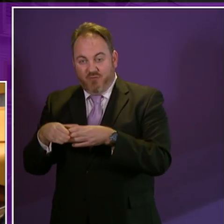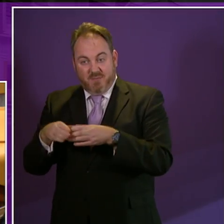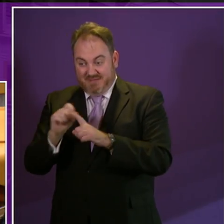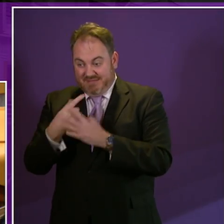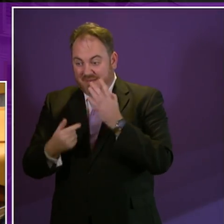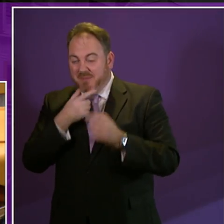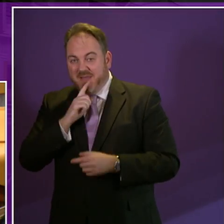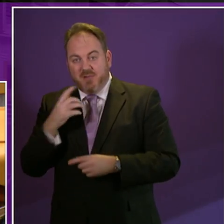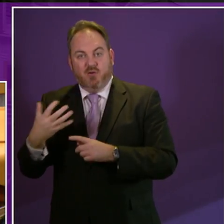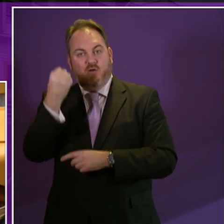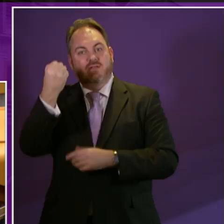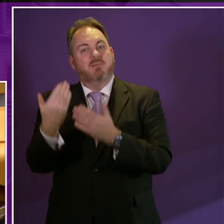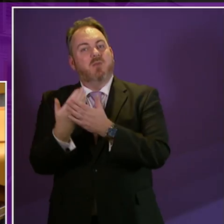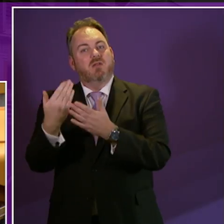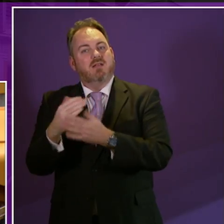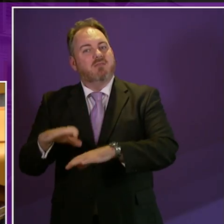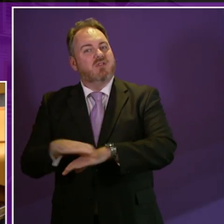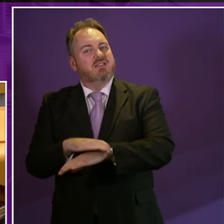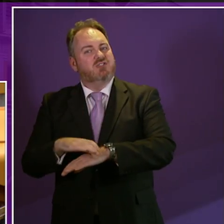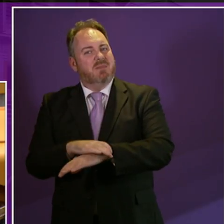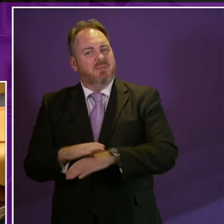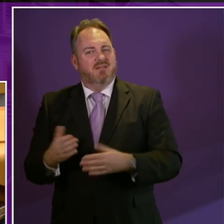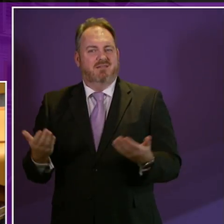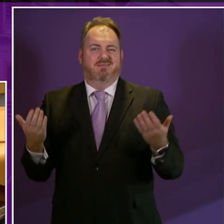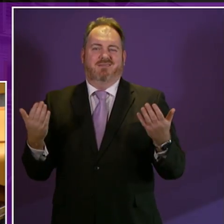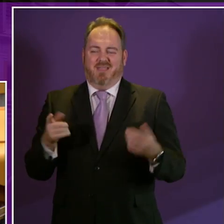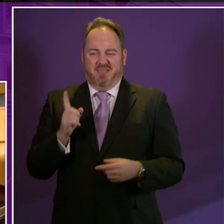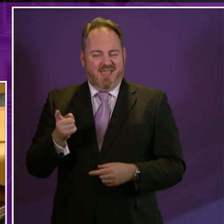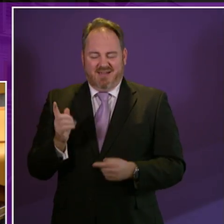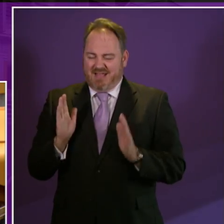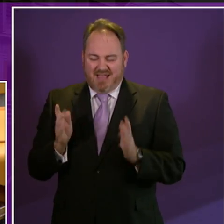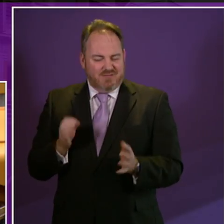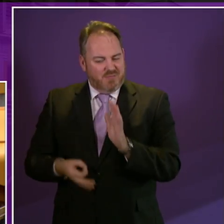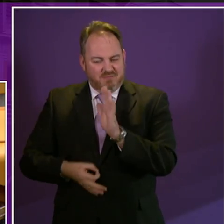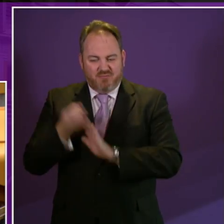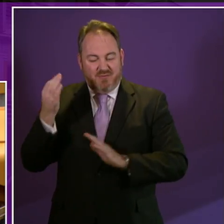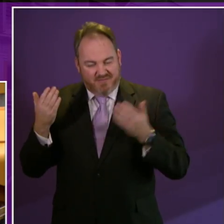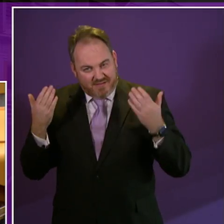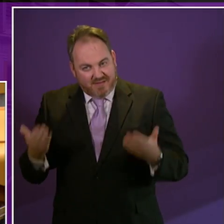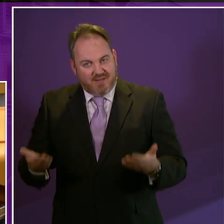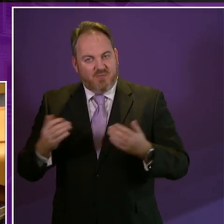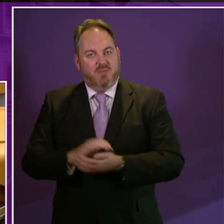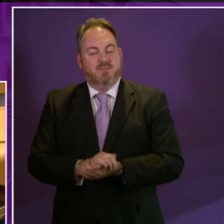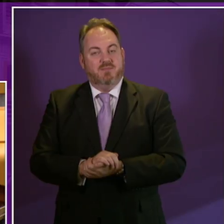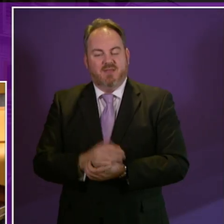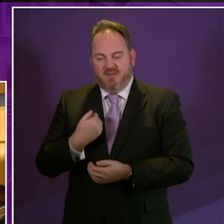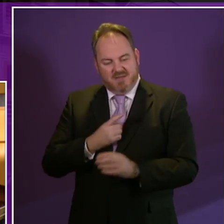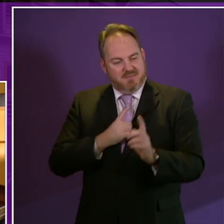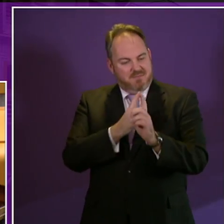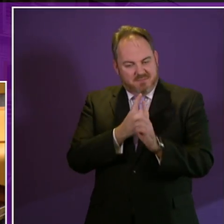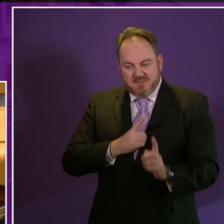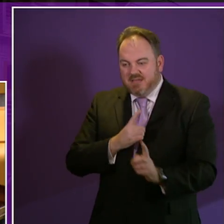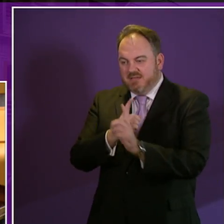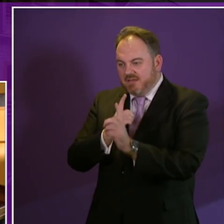change, and it needs to change quickly, I would suggest. My experience of meeting individuals